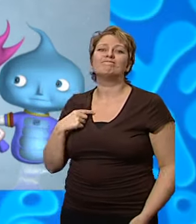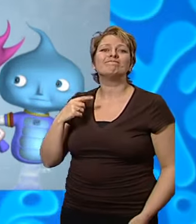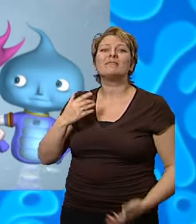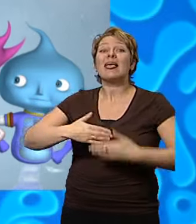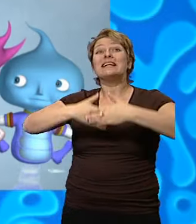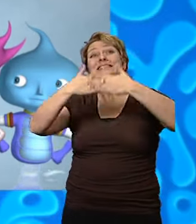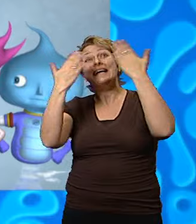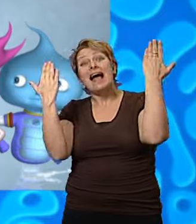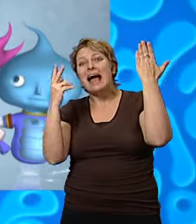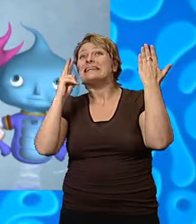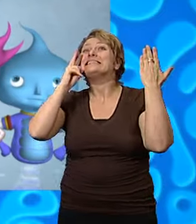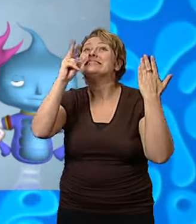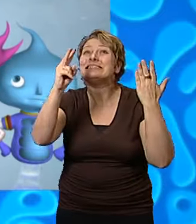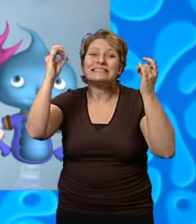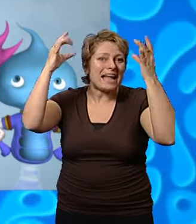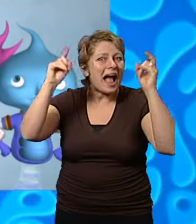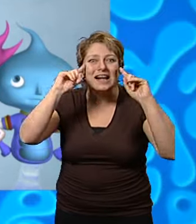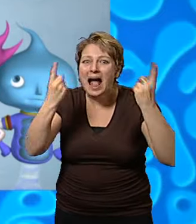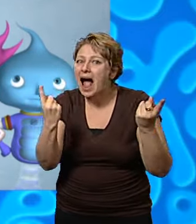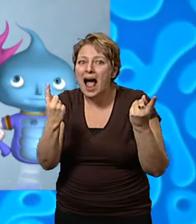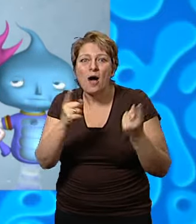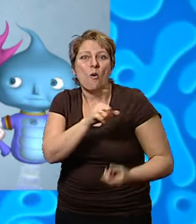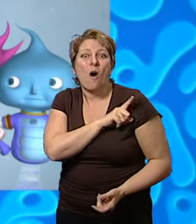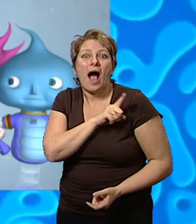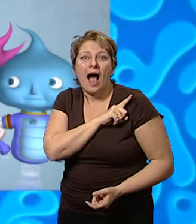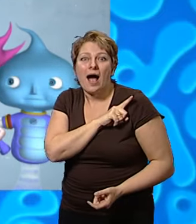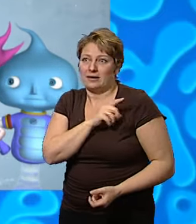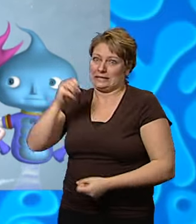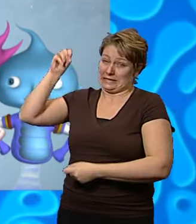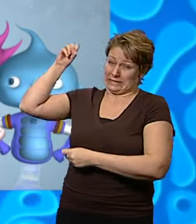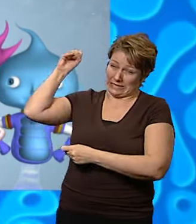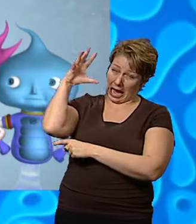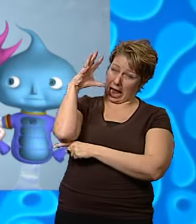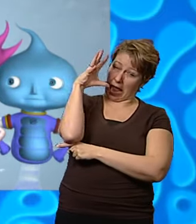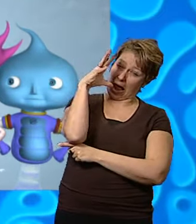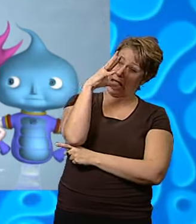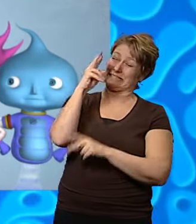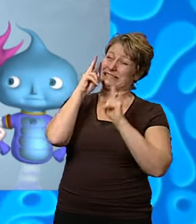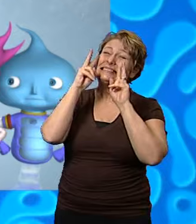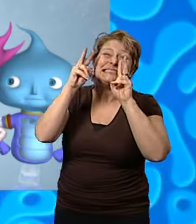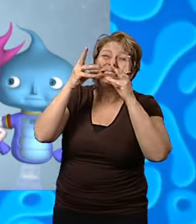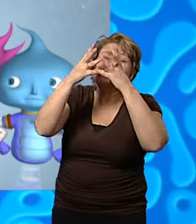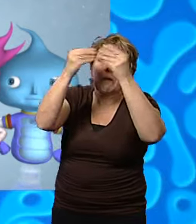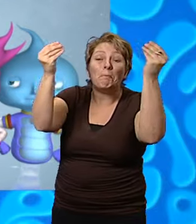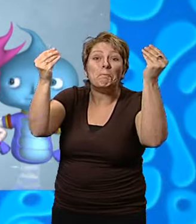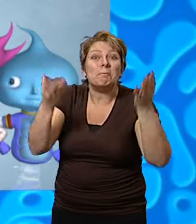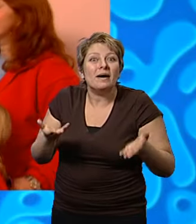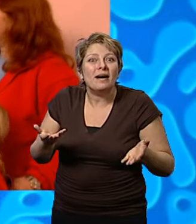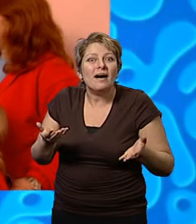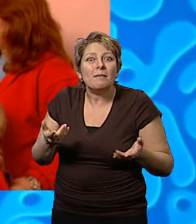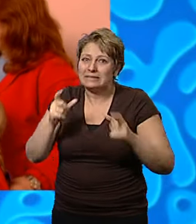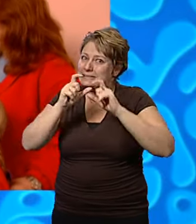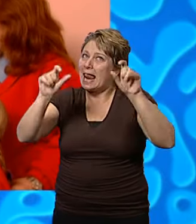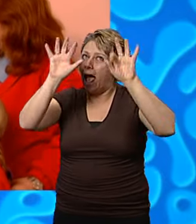the day because the sun is so bright, it makes the rest of the other stars invisible. But they're still up there.